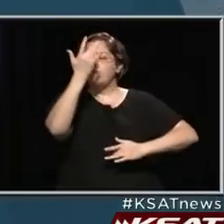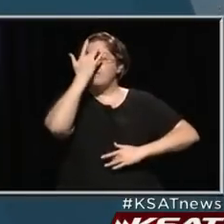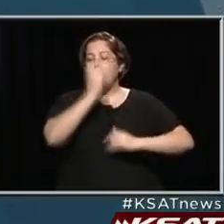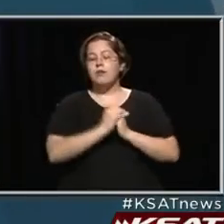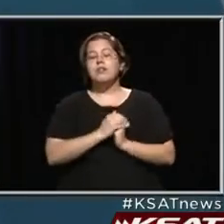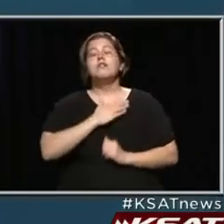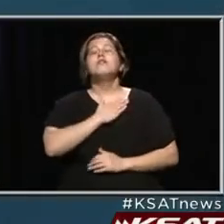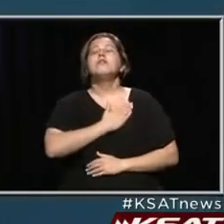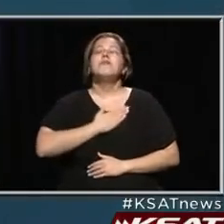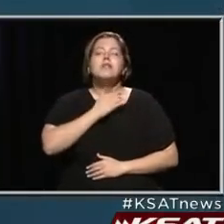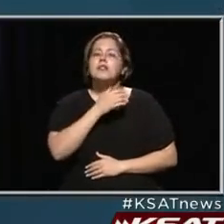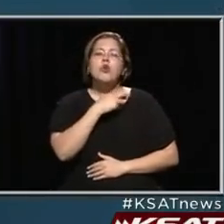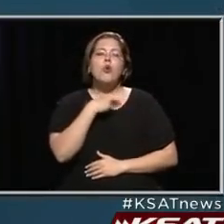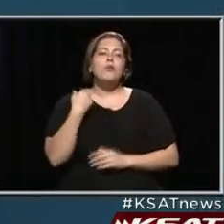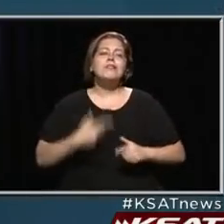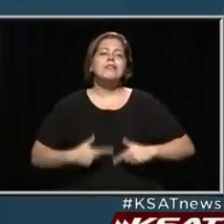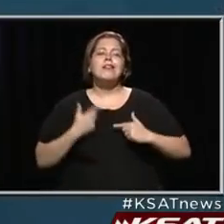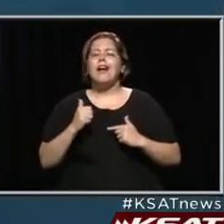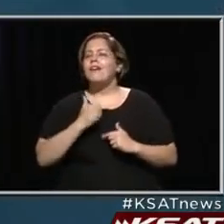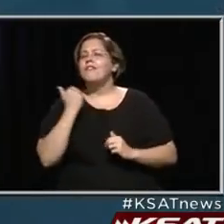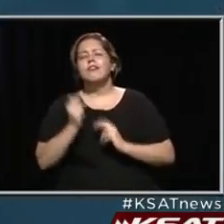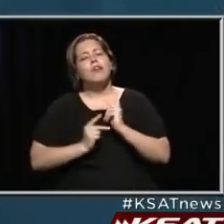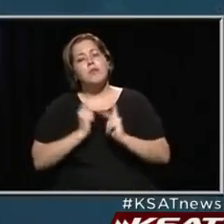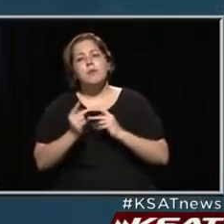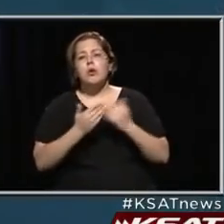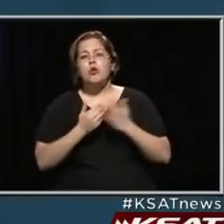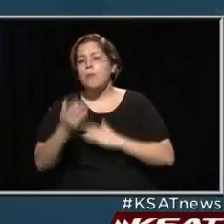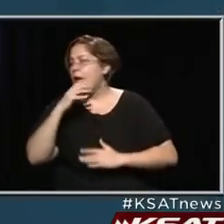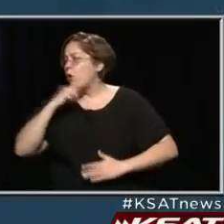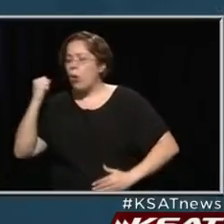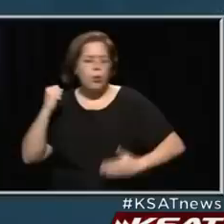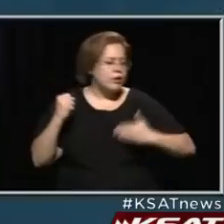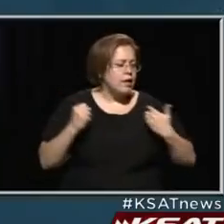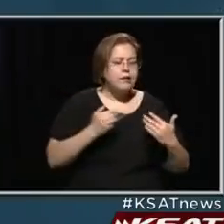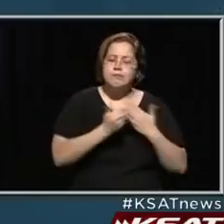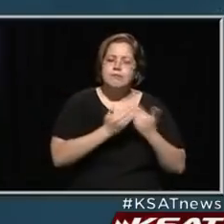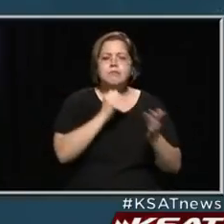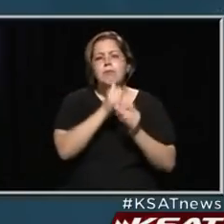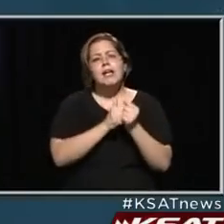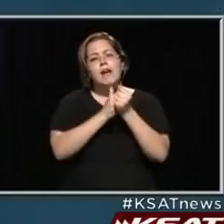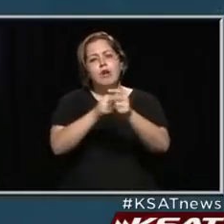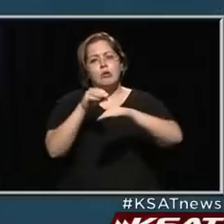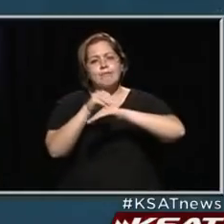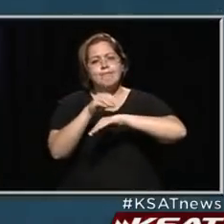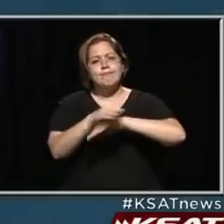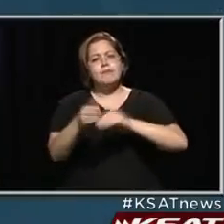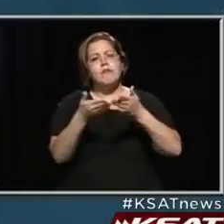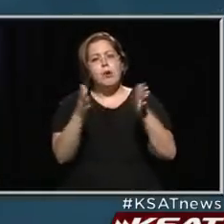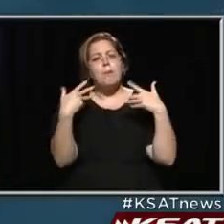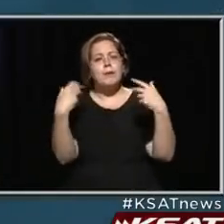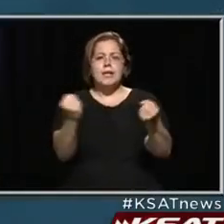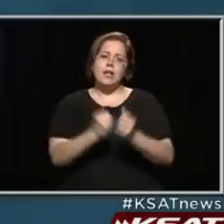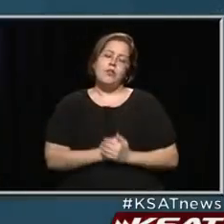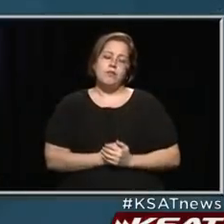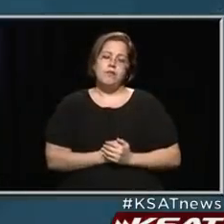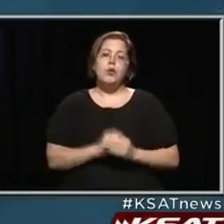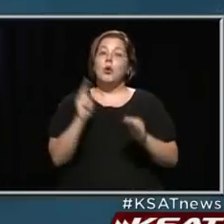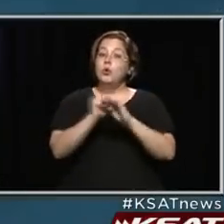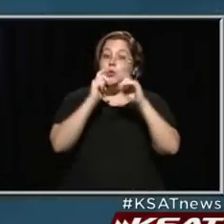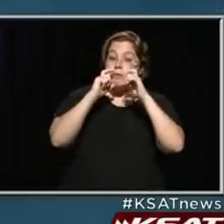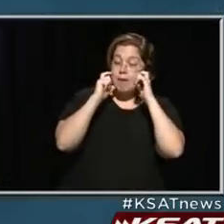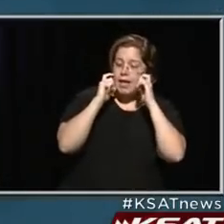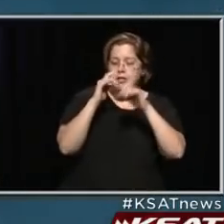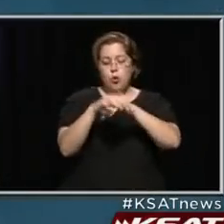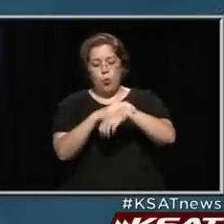please do not risk the life of another person, whether elderly or young, by not following the guidance of our public health professionals. Wear a mask,